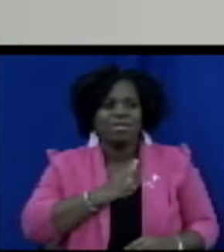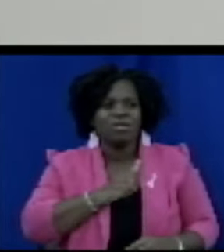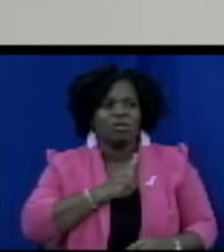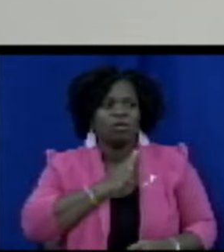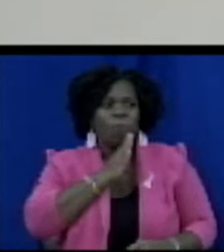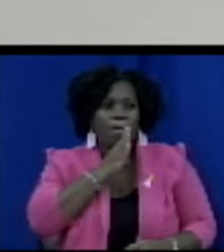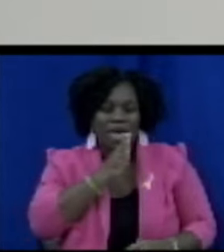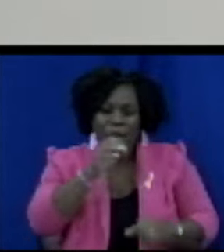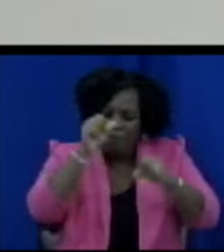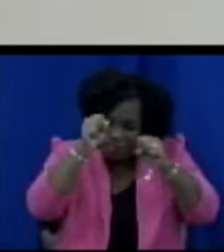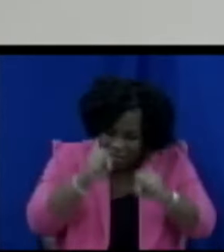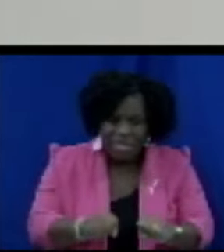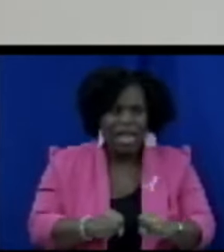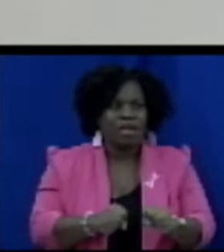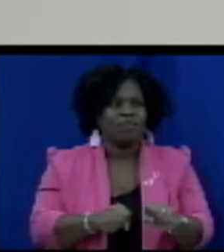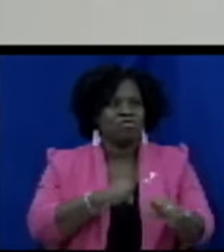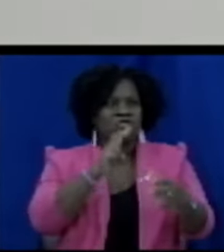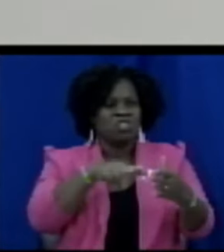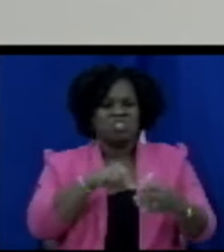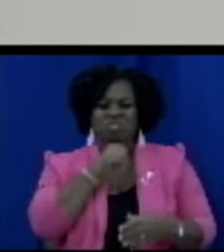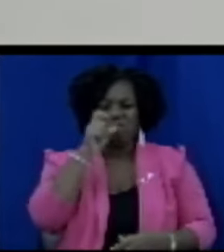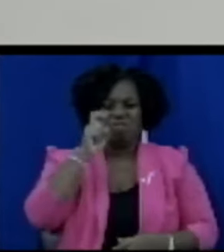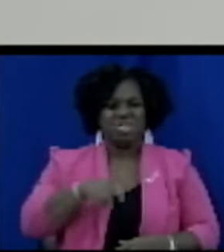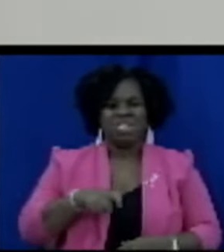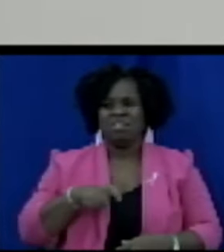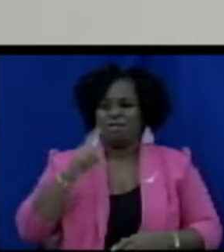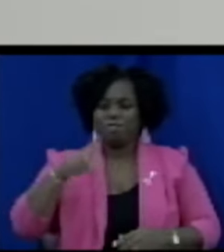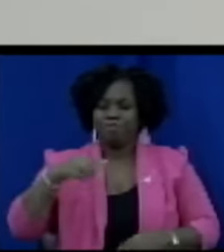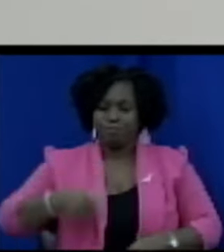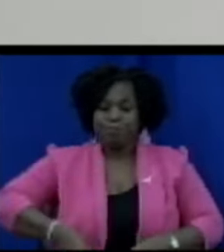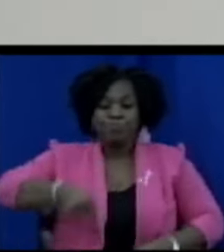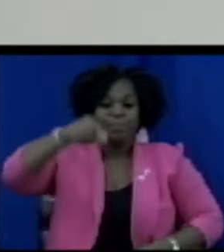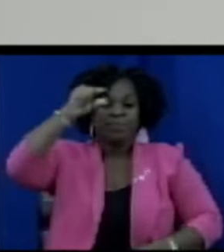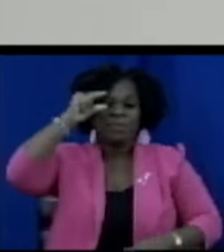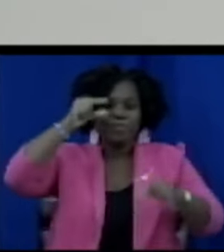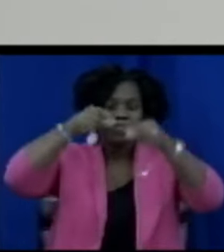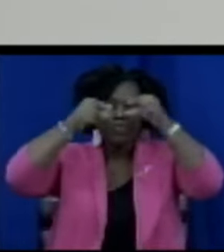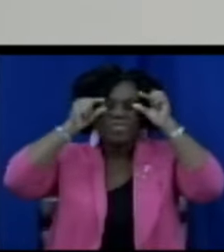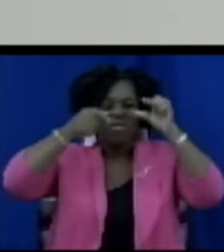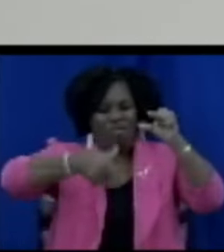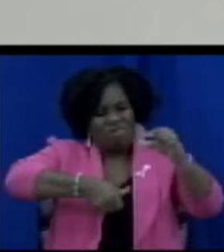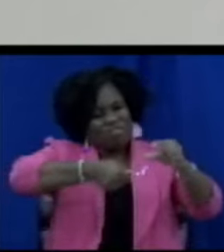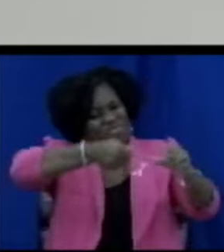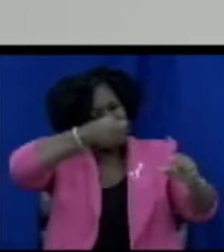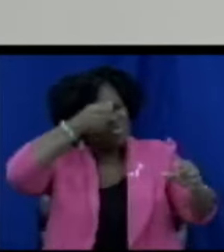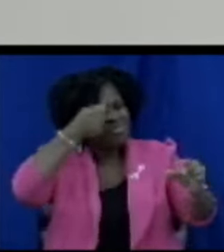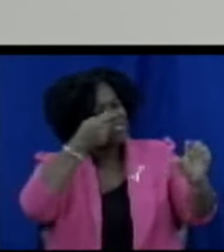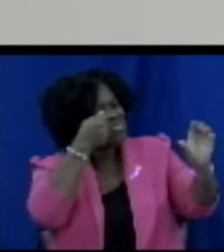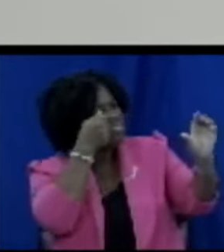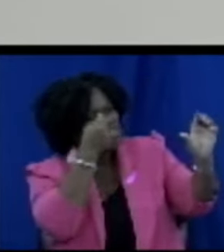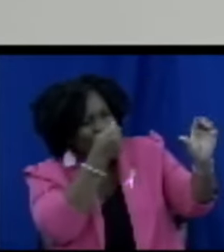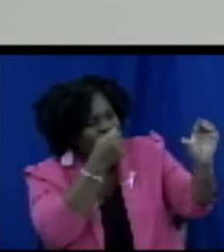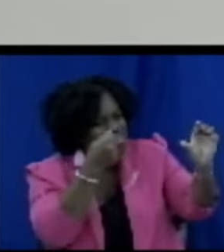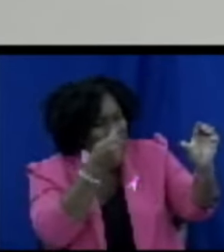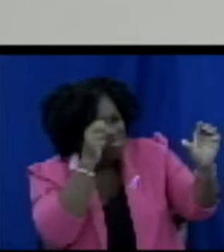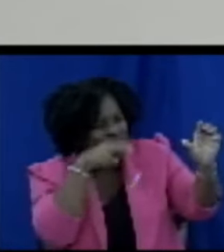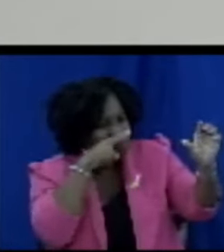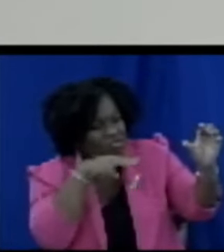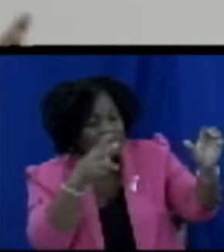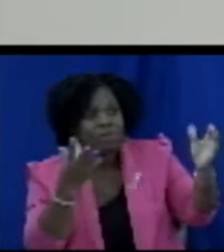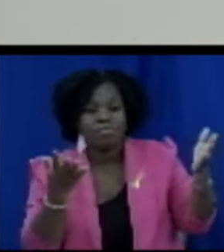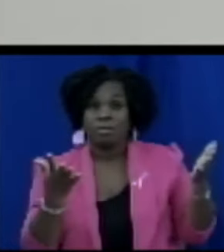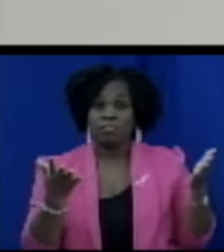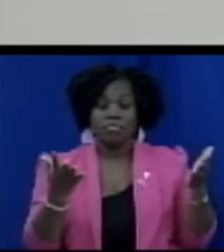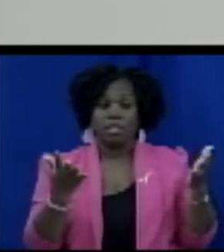properly you shouldn't have to get a magnifying glass in order to read the label because this is something that could affect